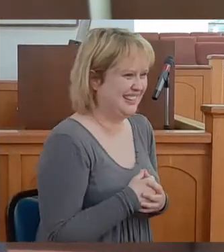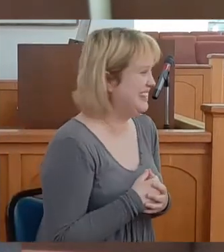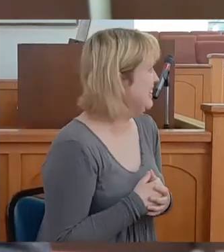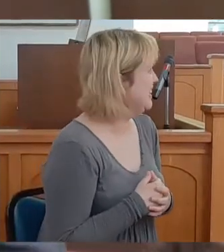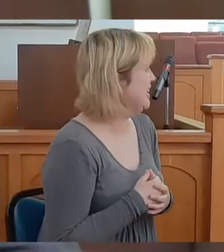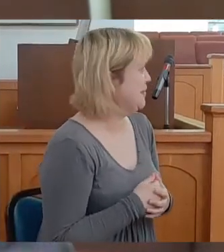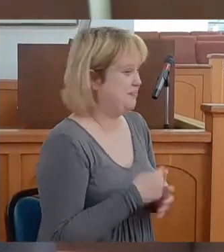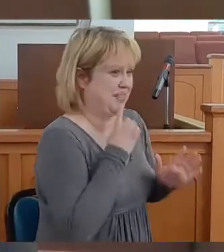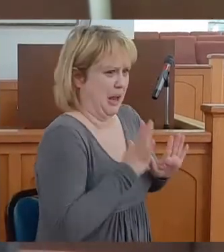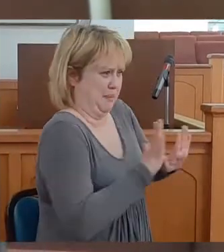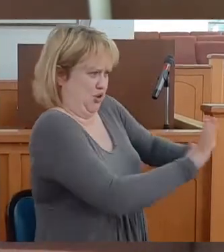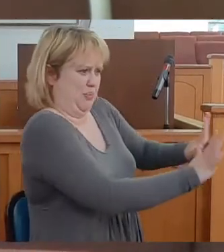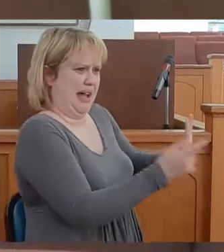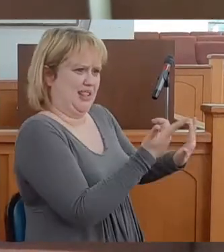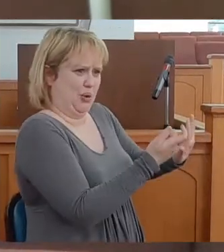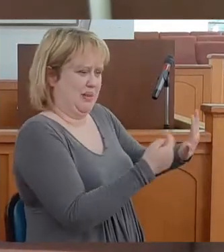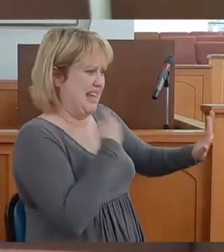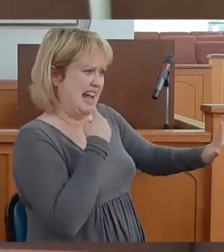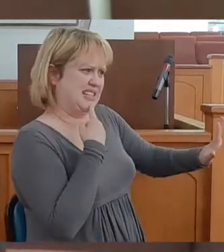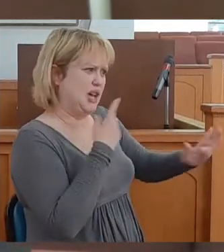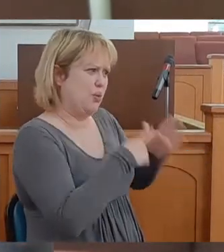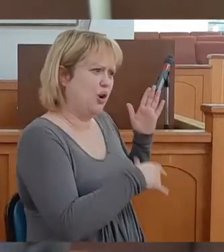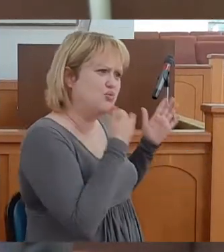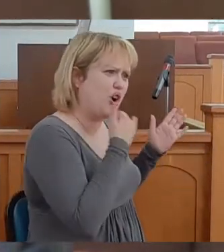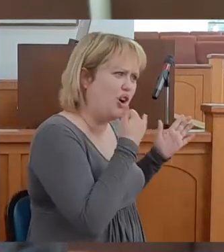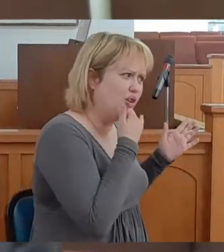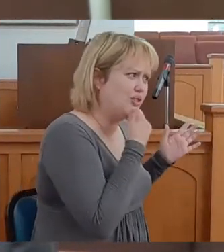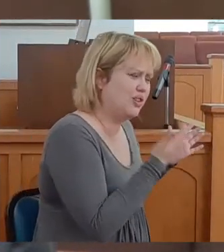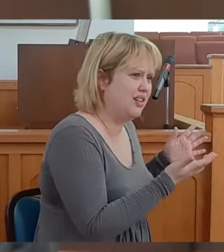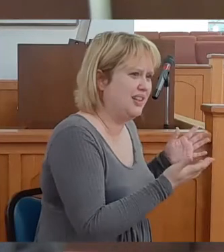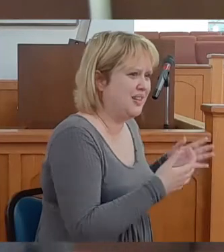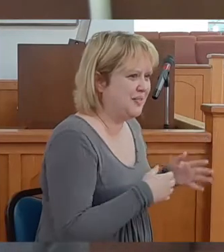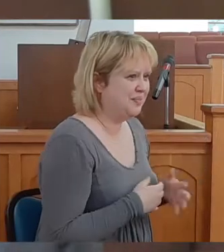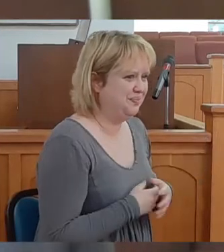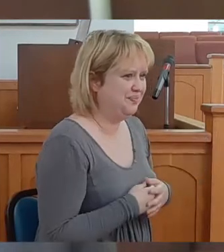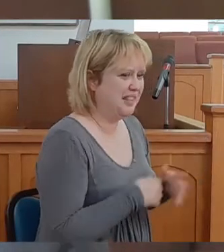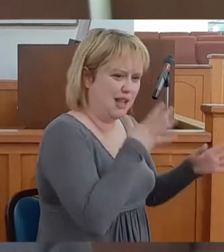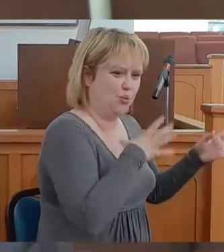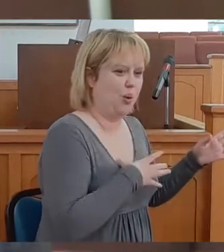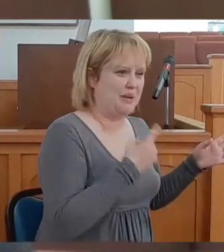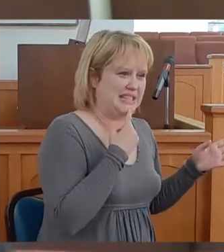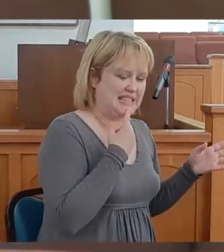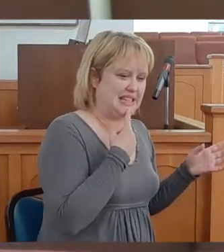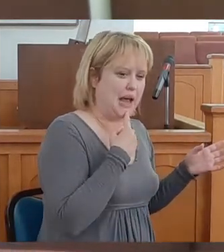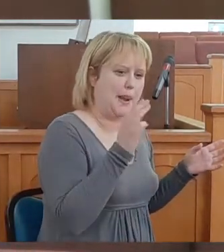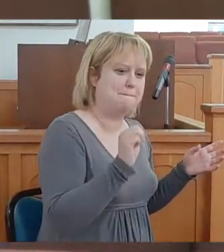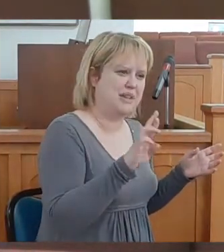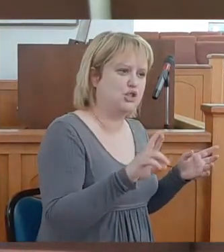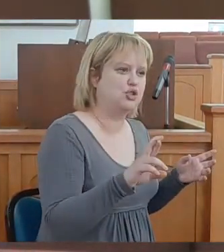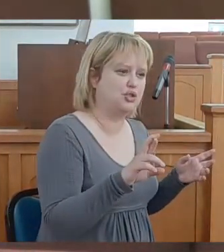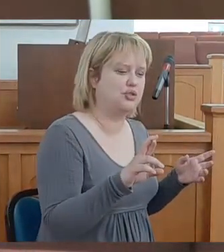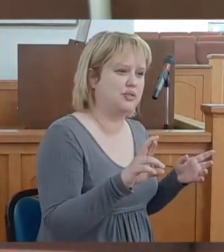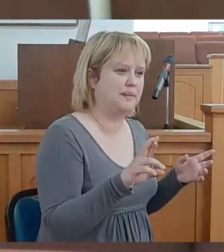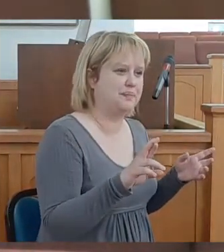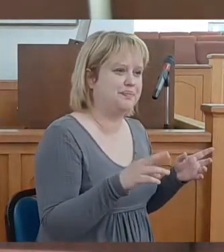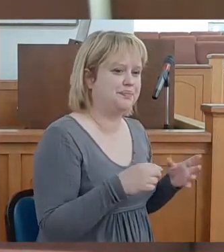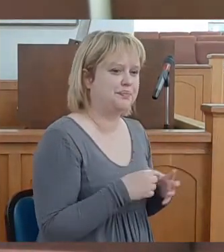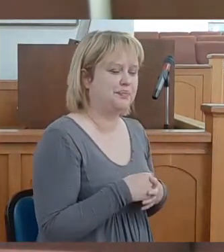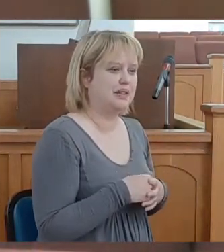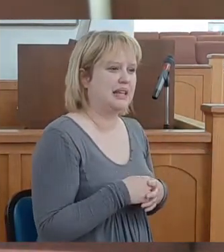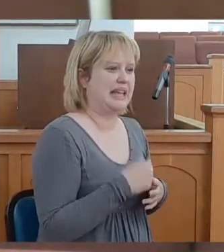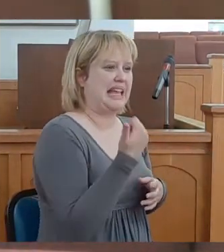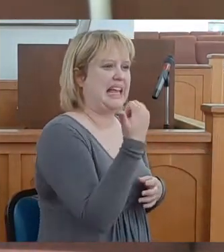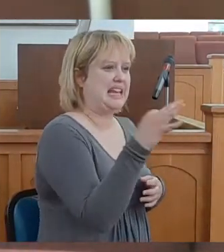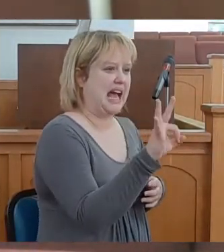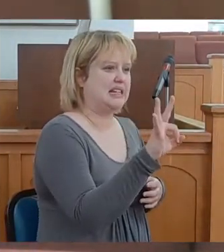I pushed her back and I said, what's wrong? And she said, Mister, in